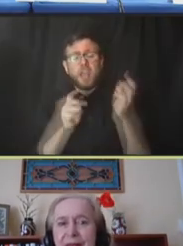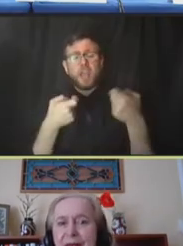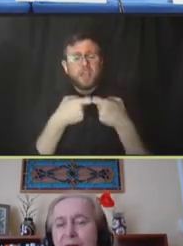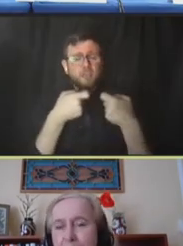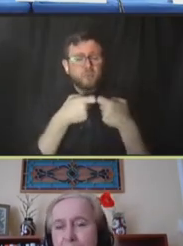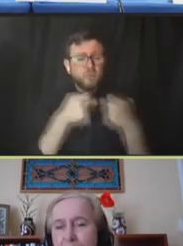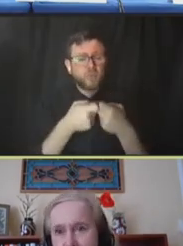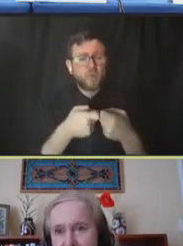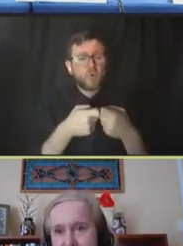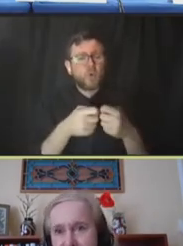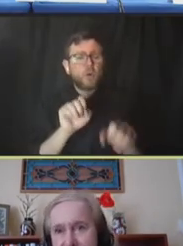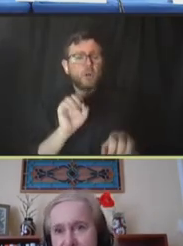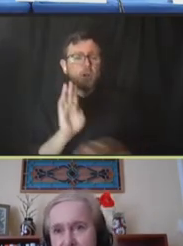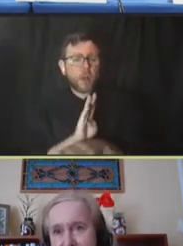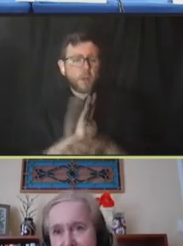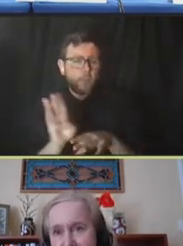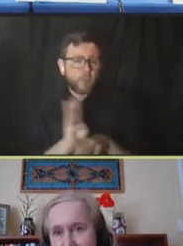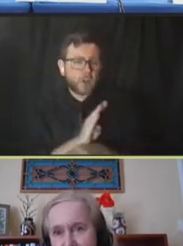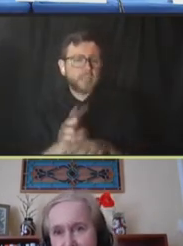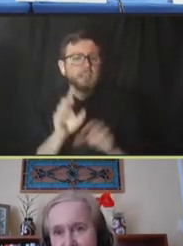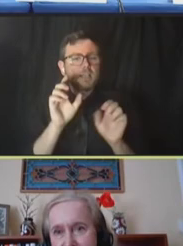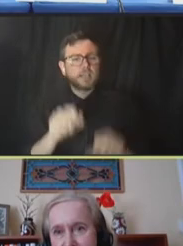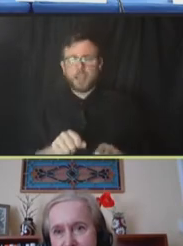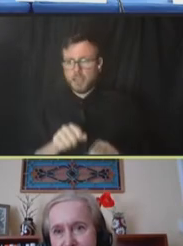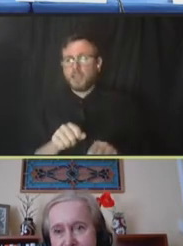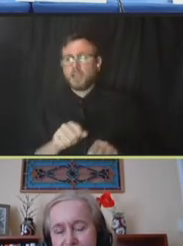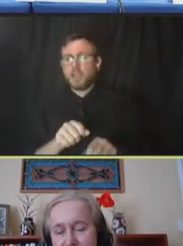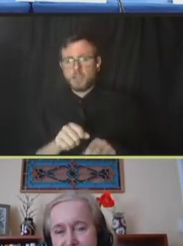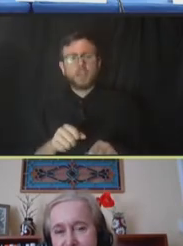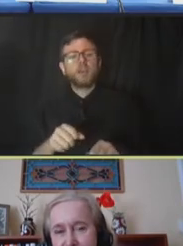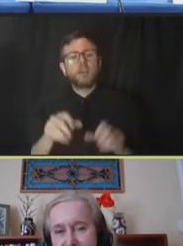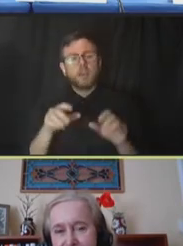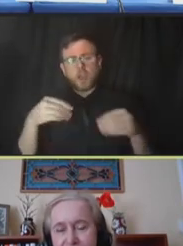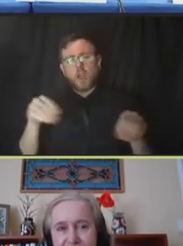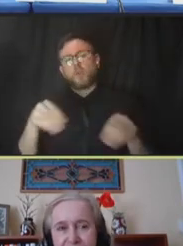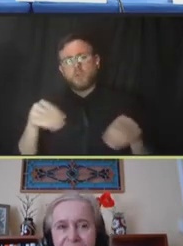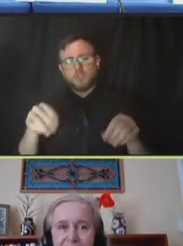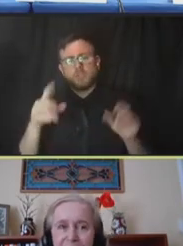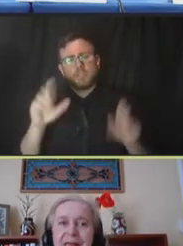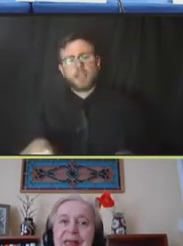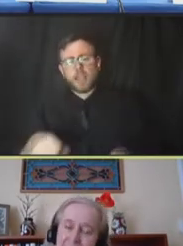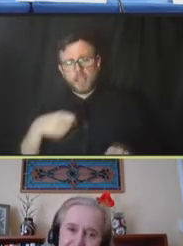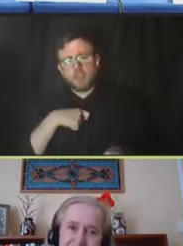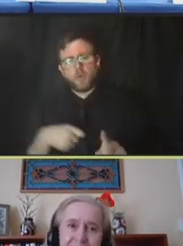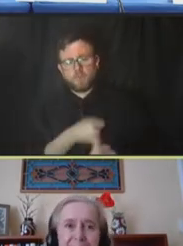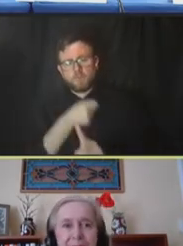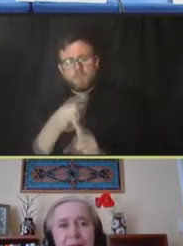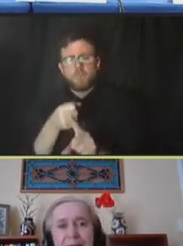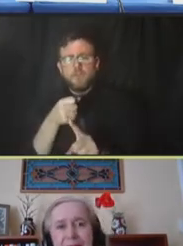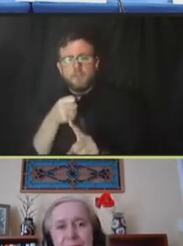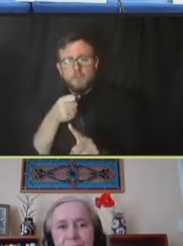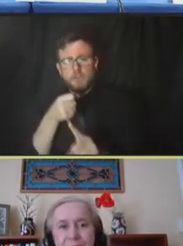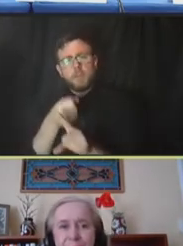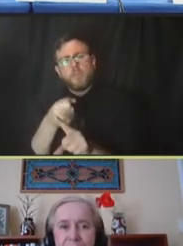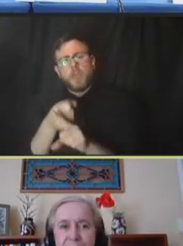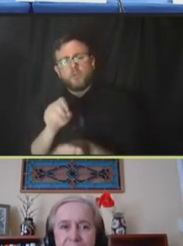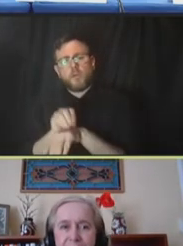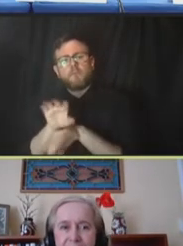network, but diminishes its resilience, which I thought was kind of, you know, interesting finding. Next slide, please.